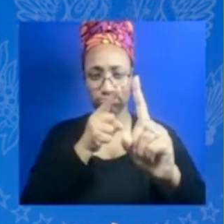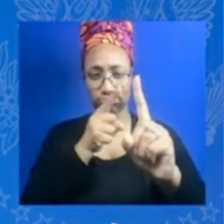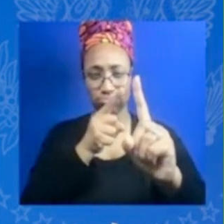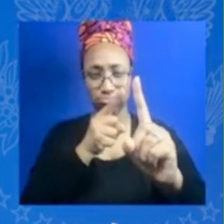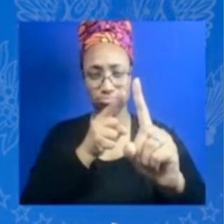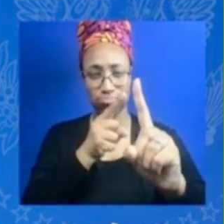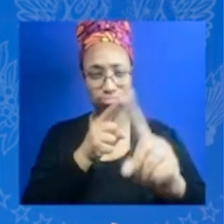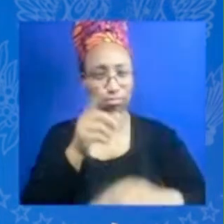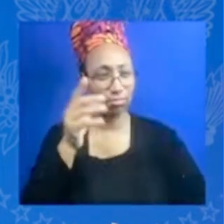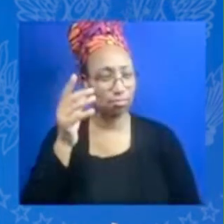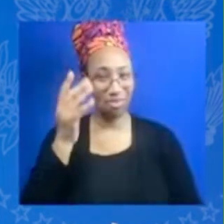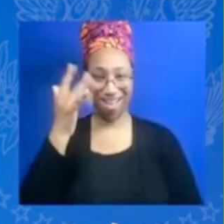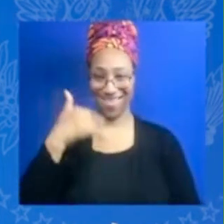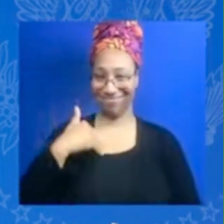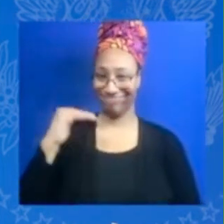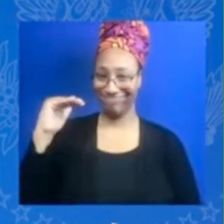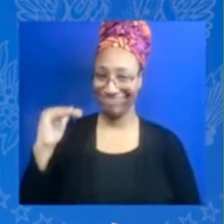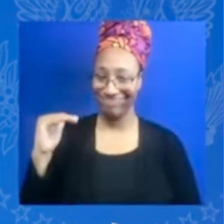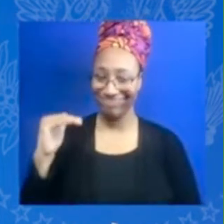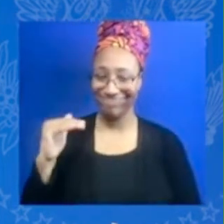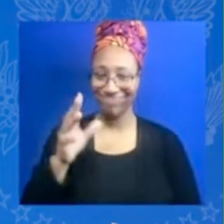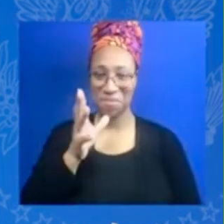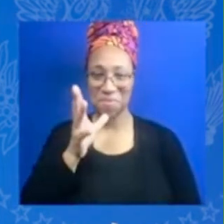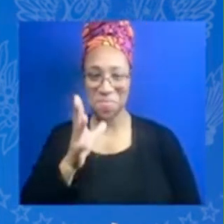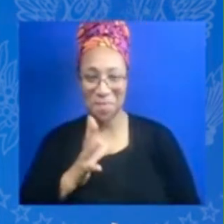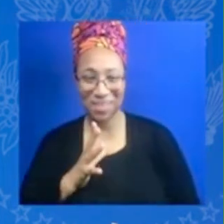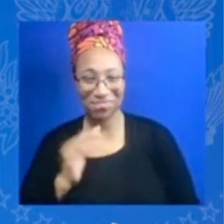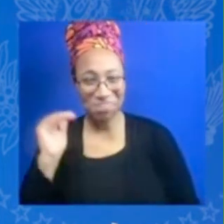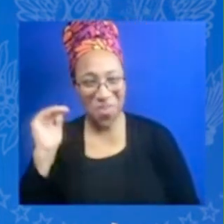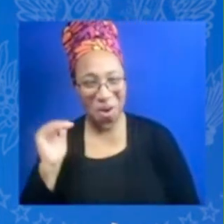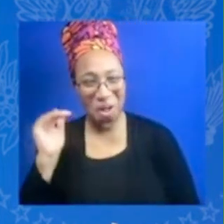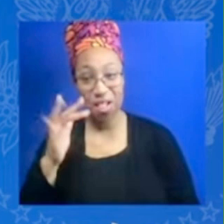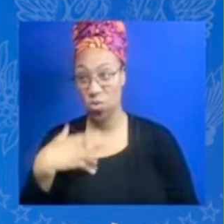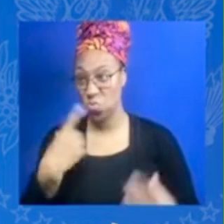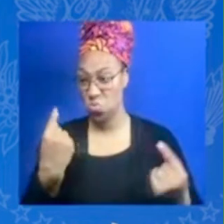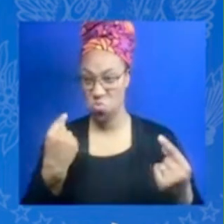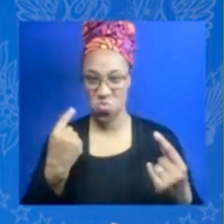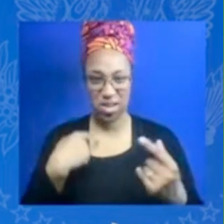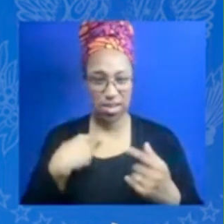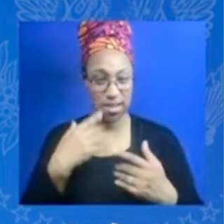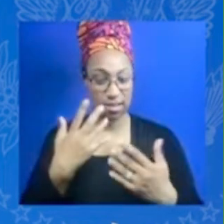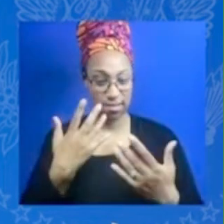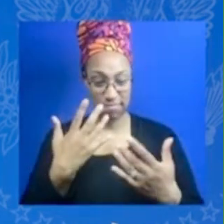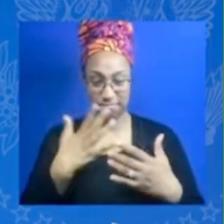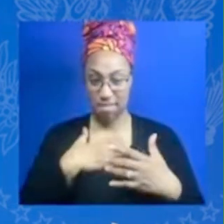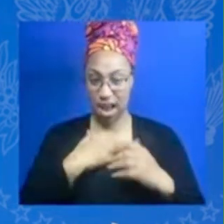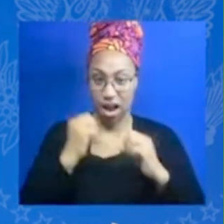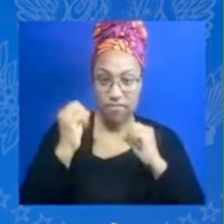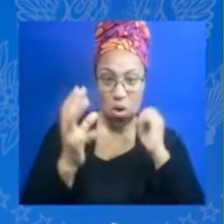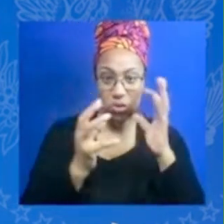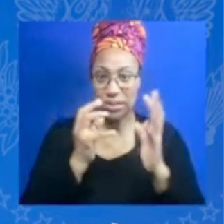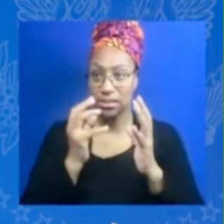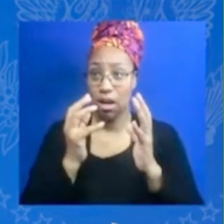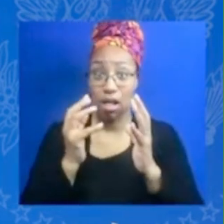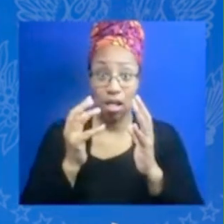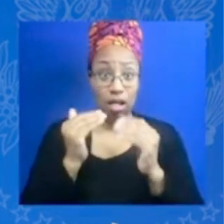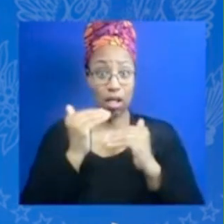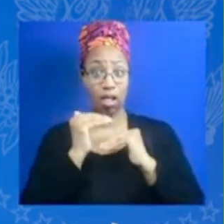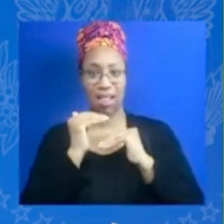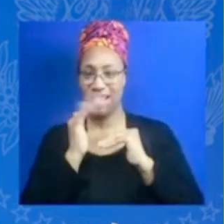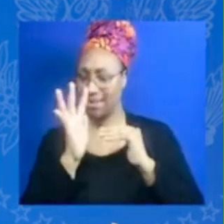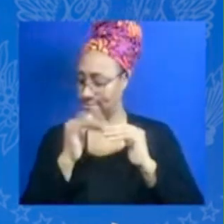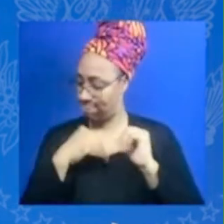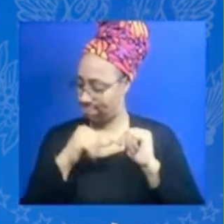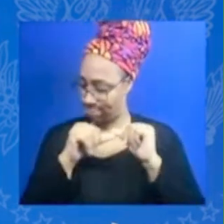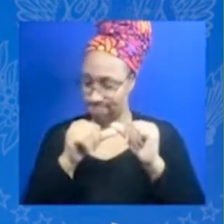i was in i just stuck with it and i used my voice and i never cared what anyone else was going to think and i went for it and i think that is